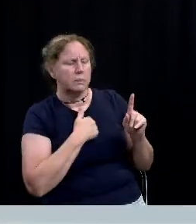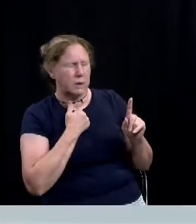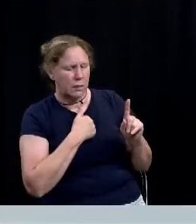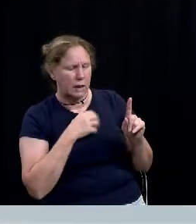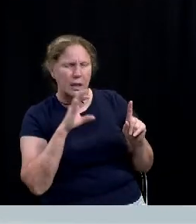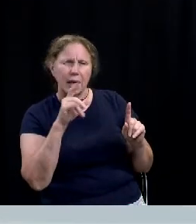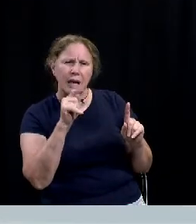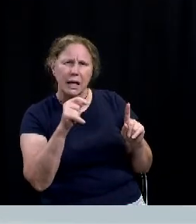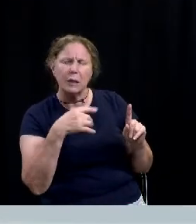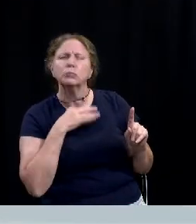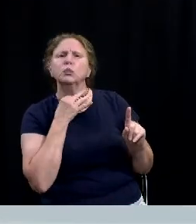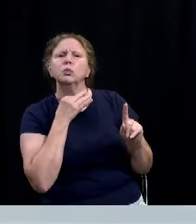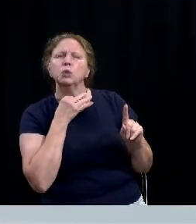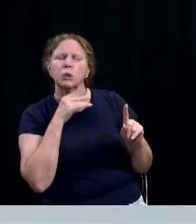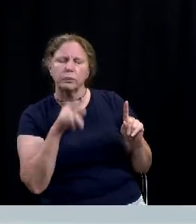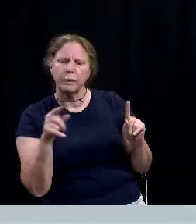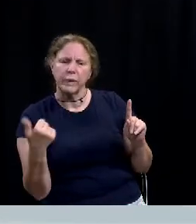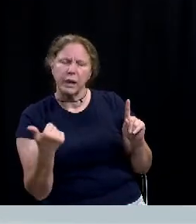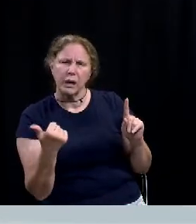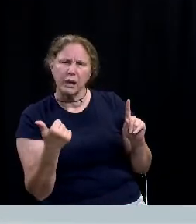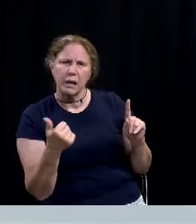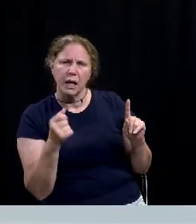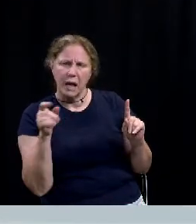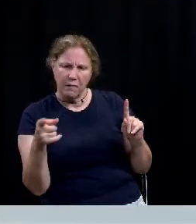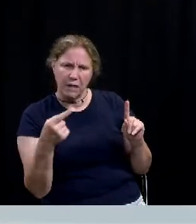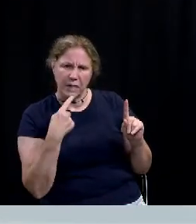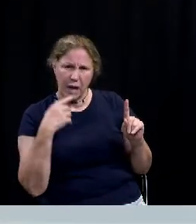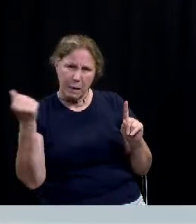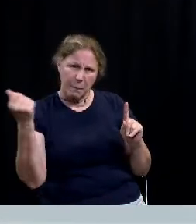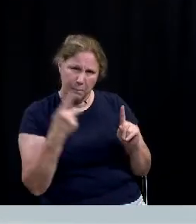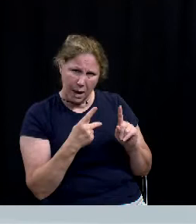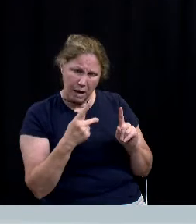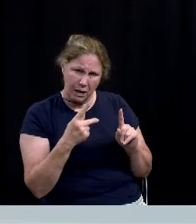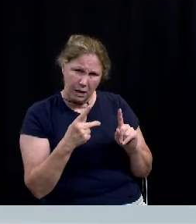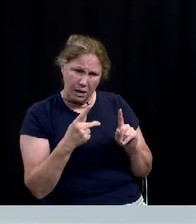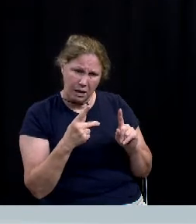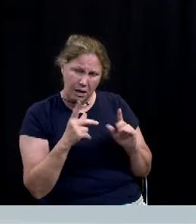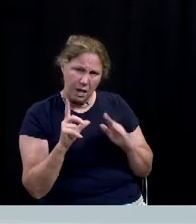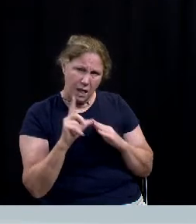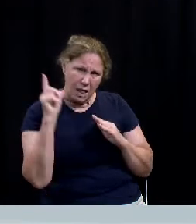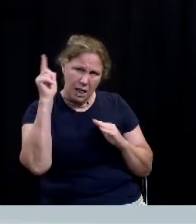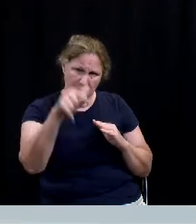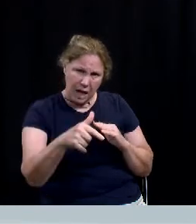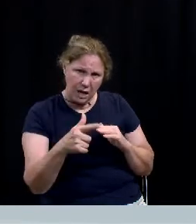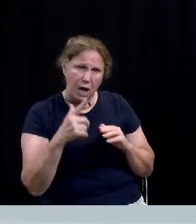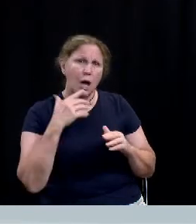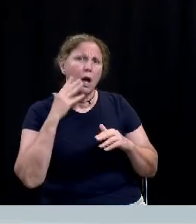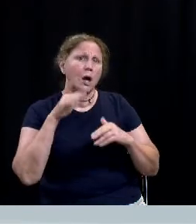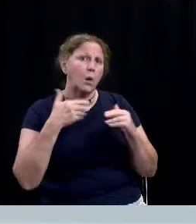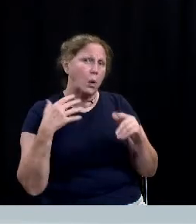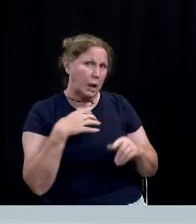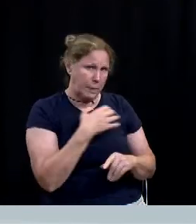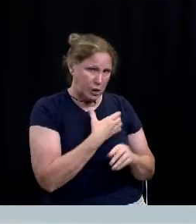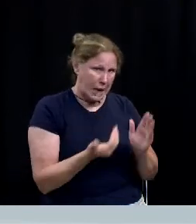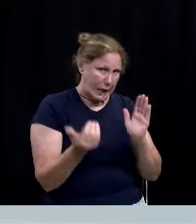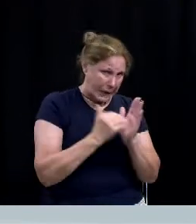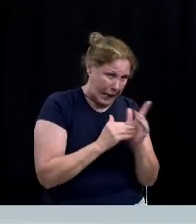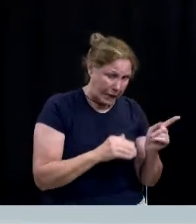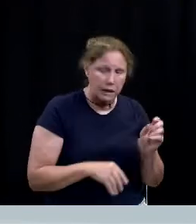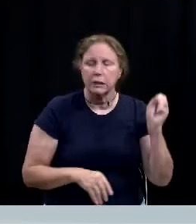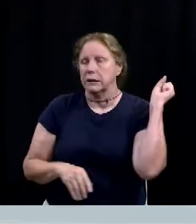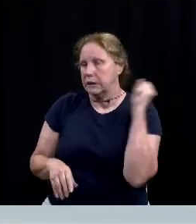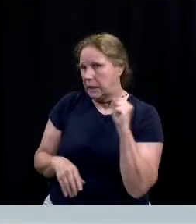Quick question for you on this one. If they want to come back and revisit this, would it have to go through the plan commission once again? Yes, sir.